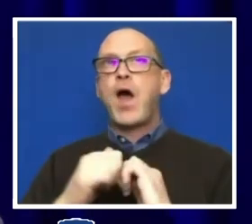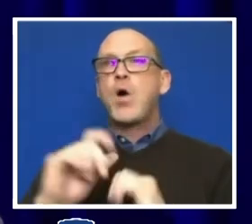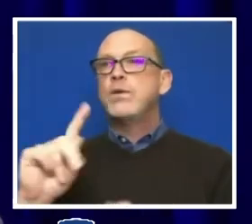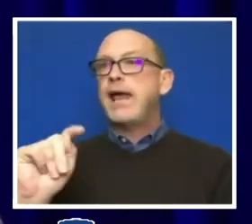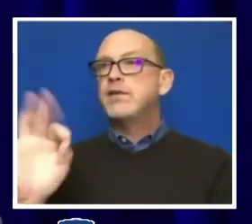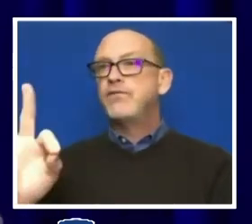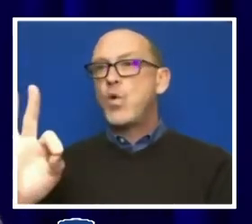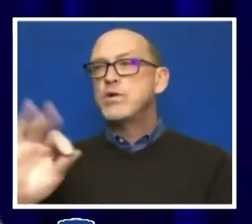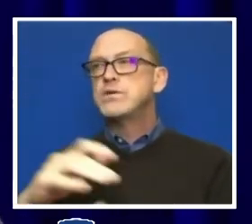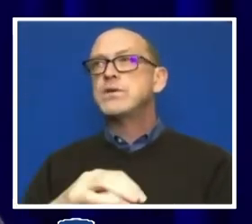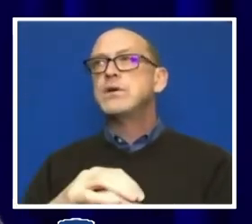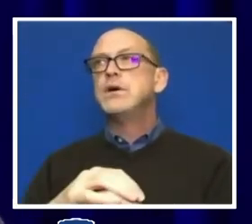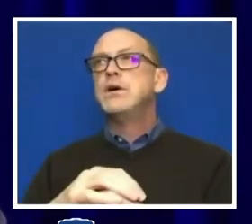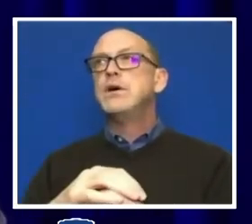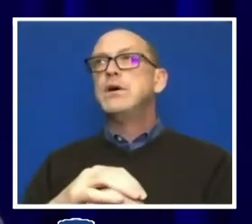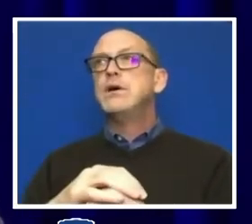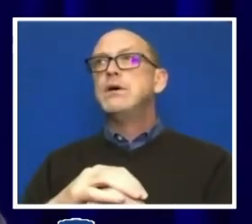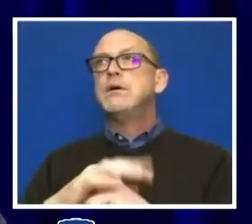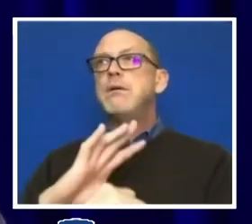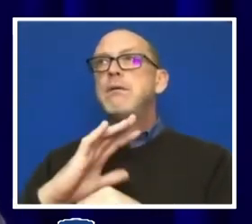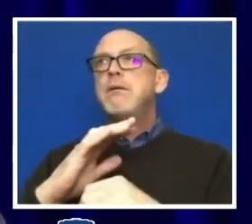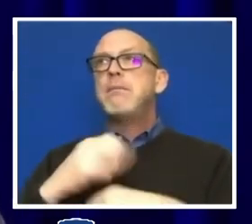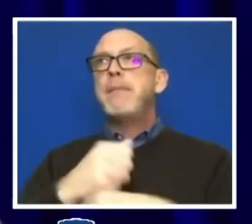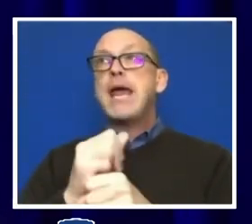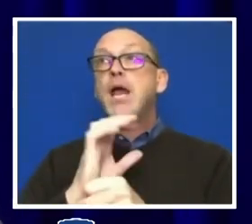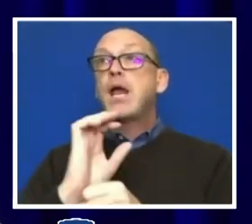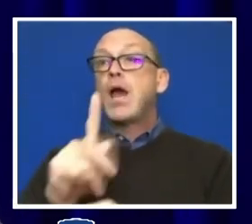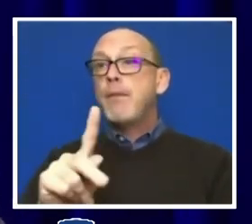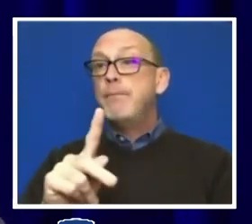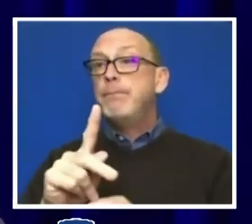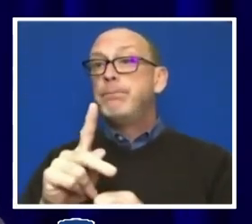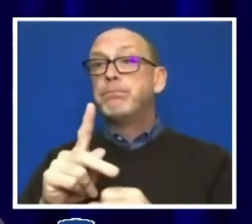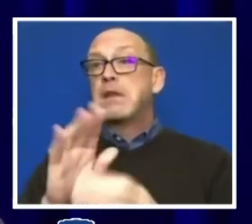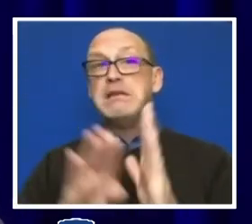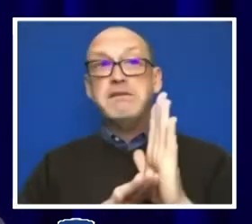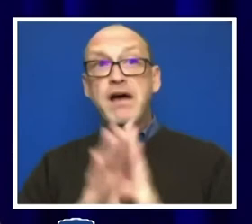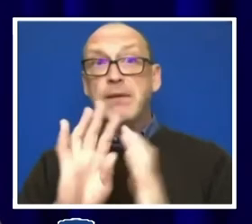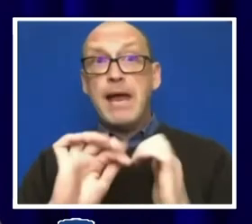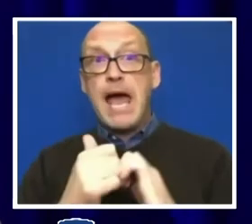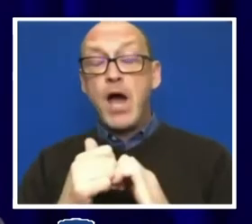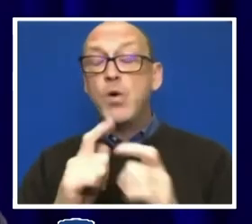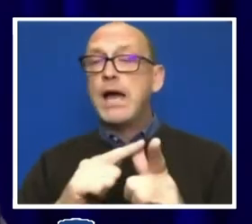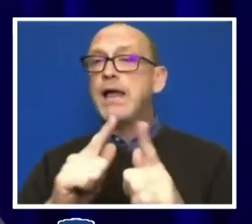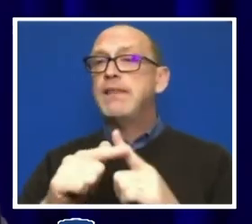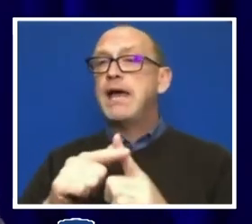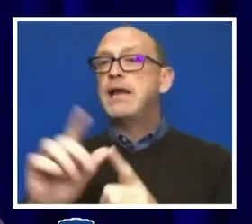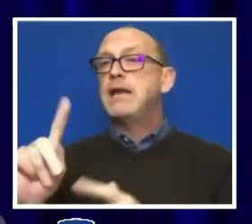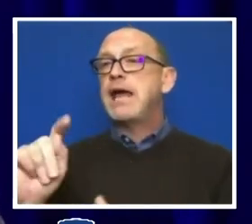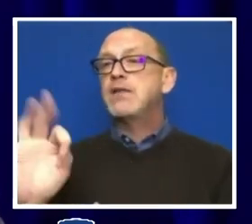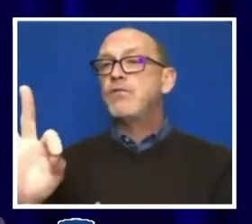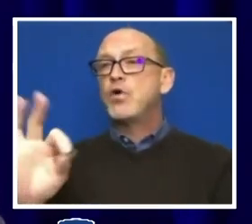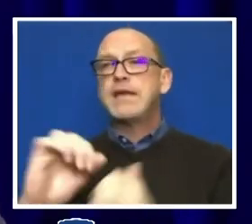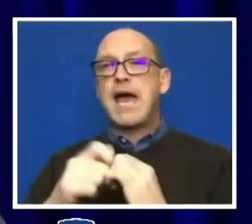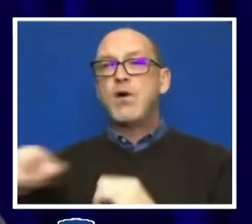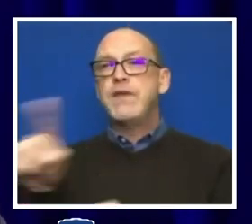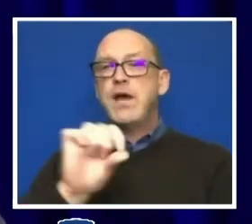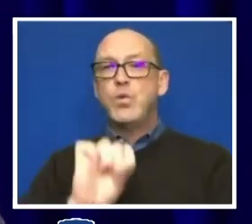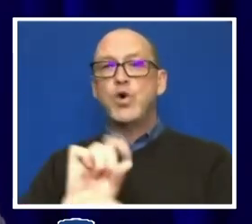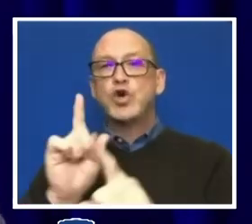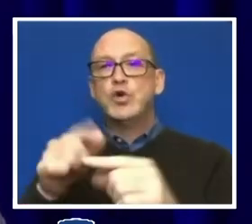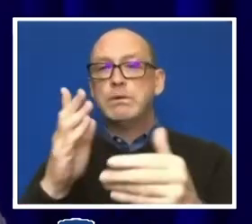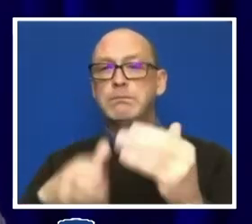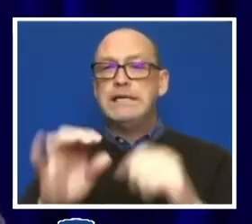composition was developed and how it is that the task force worked to complete its job.